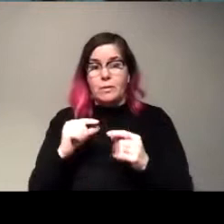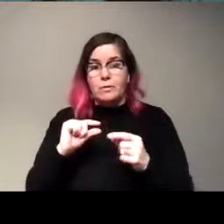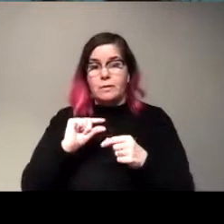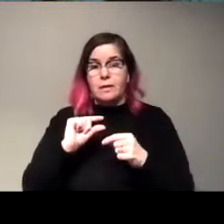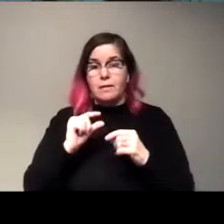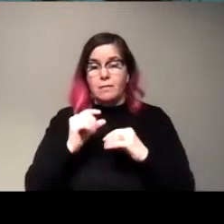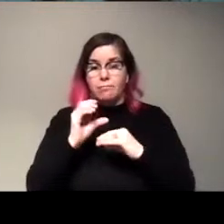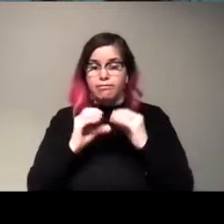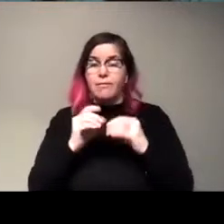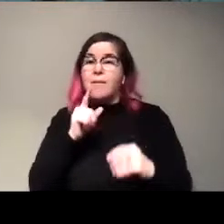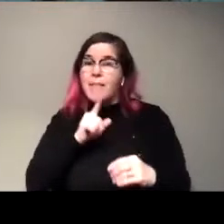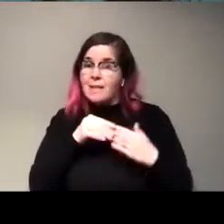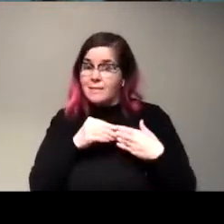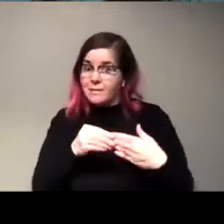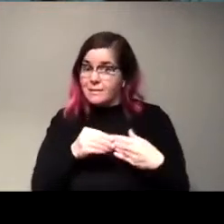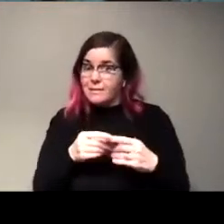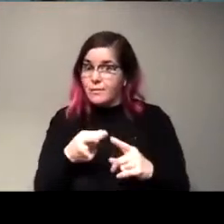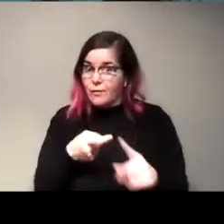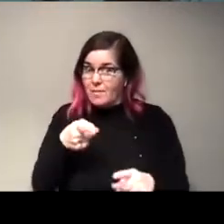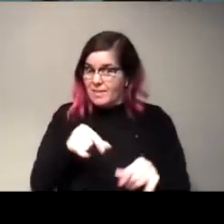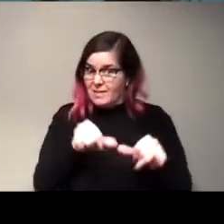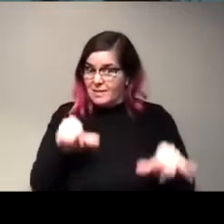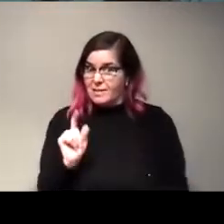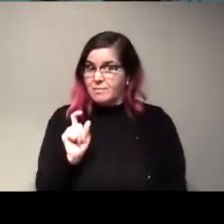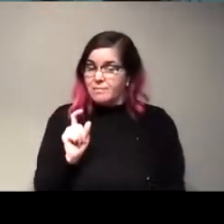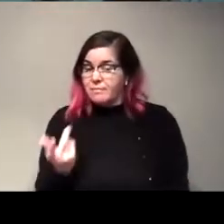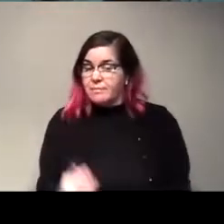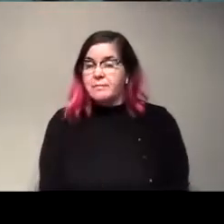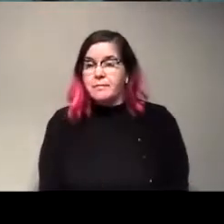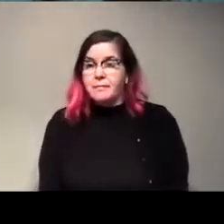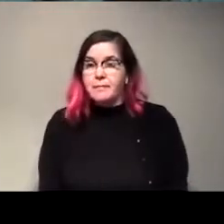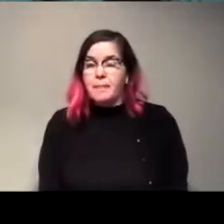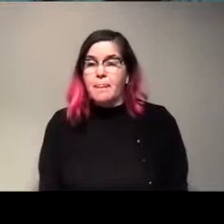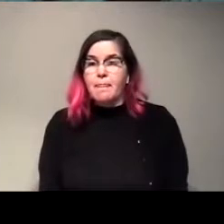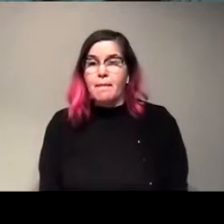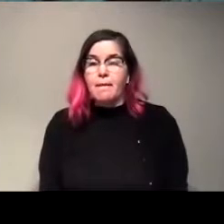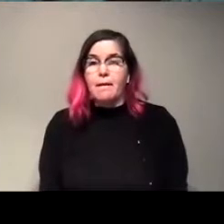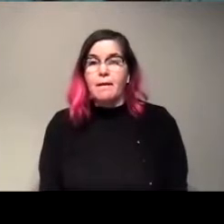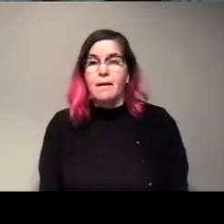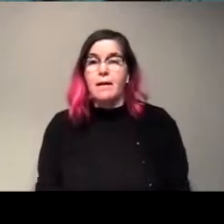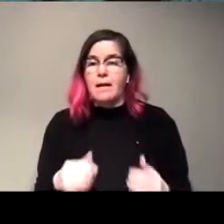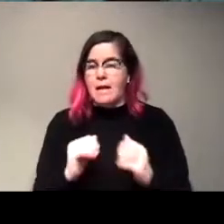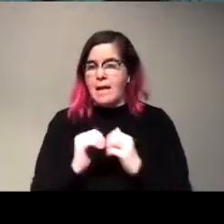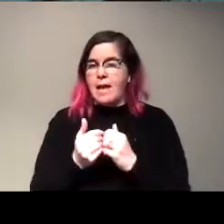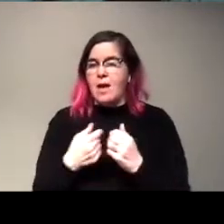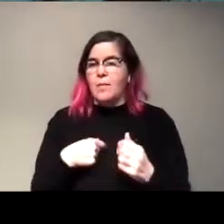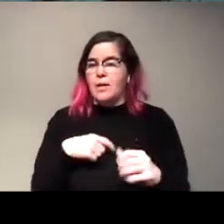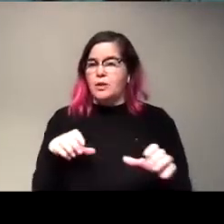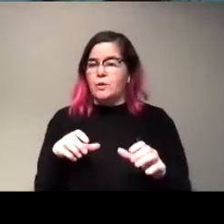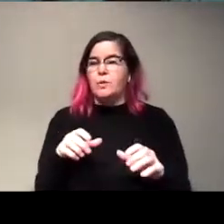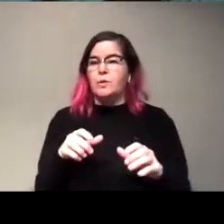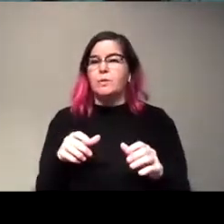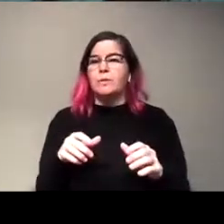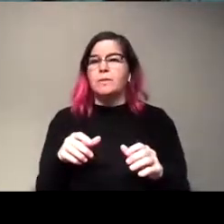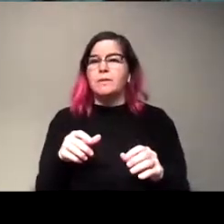and stuff out of, out of these systems? you know, can we like, how can we do this without using, you know,